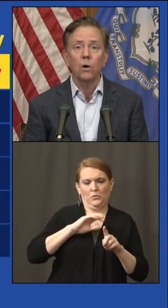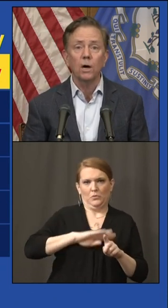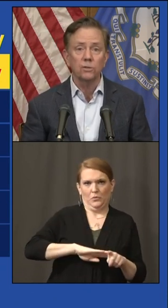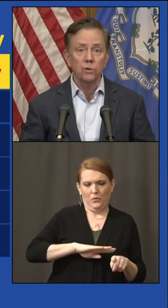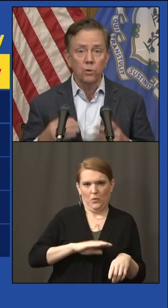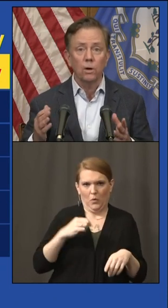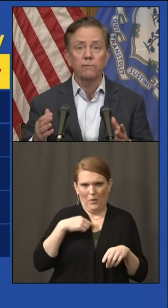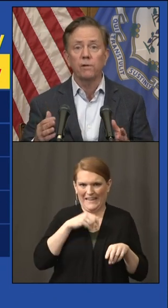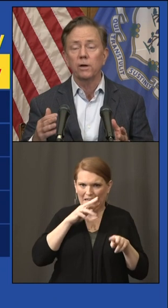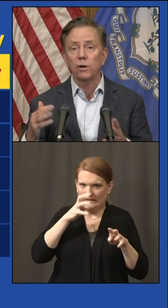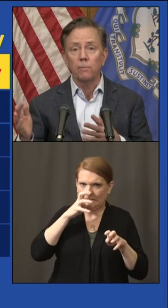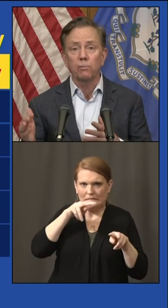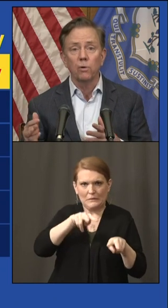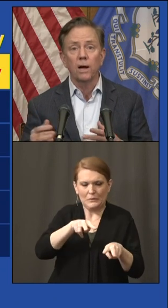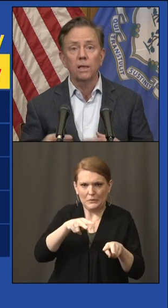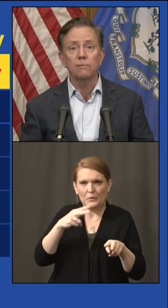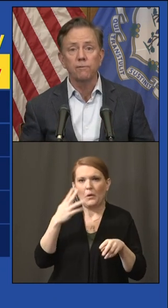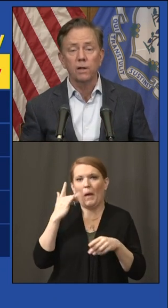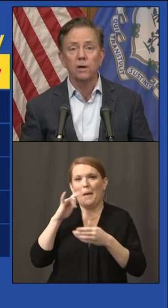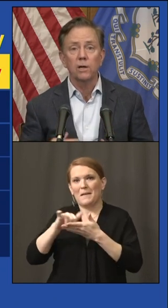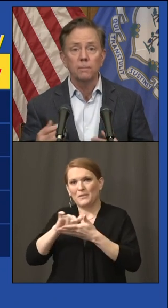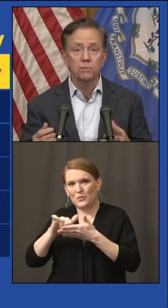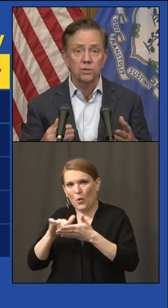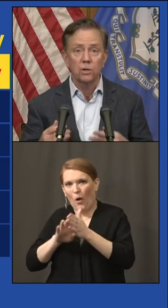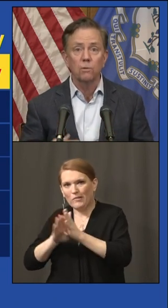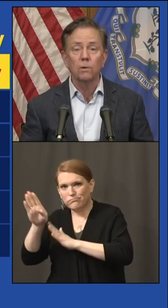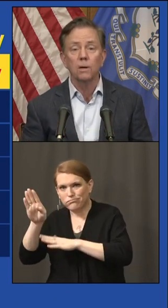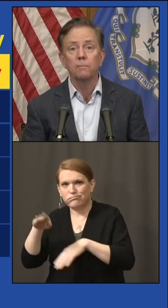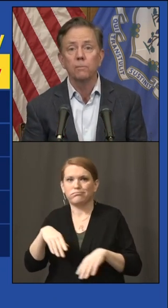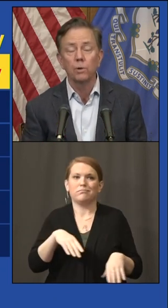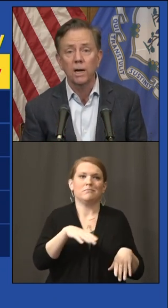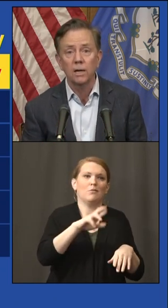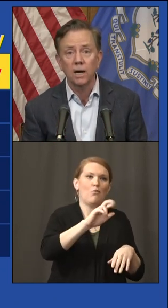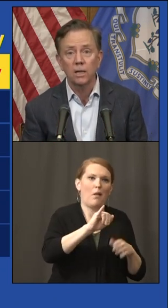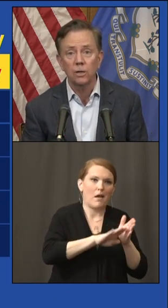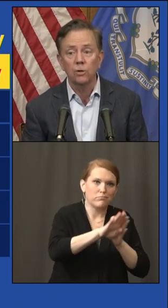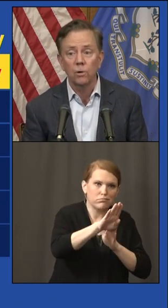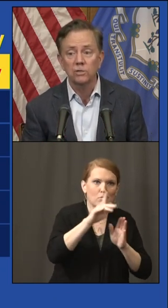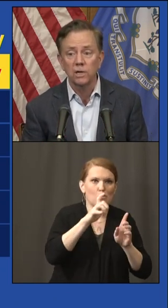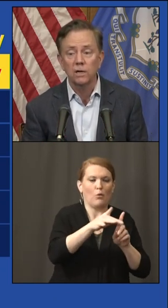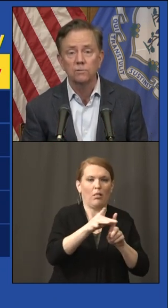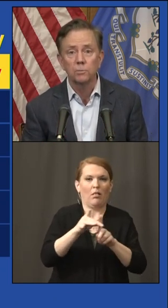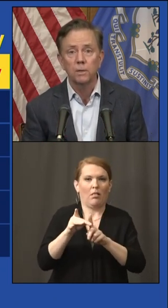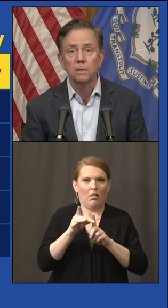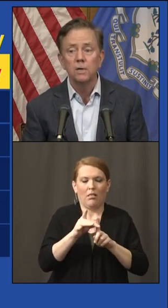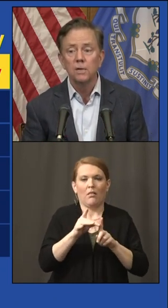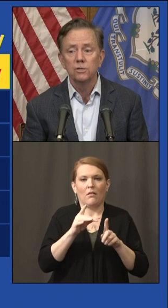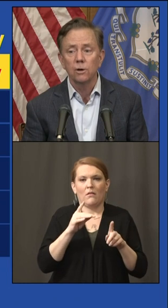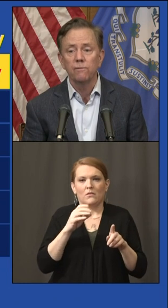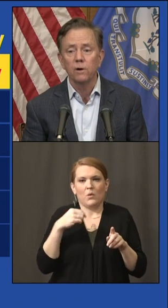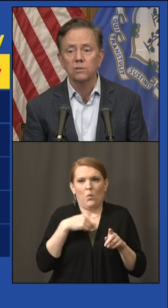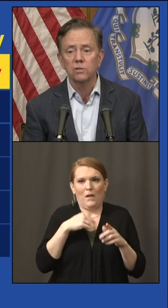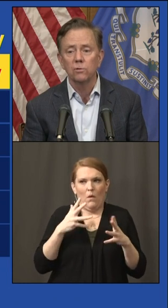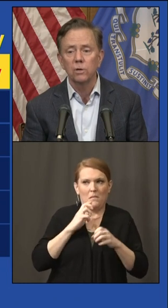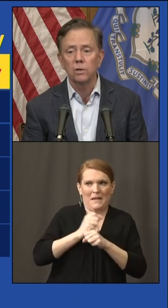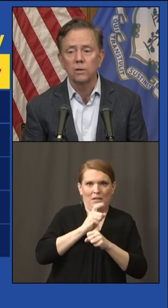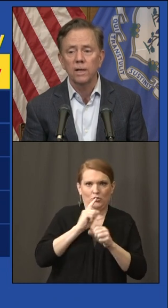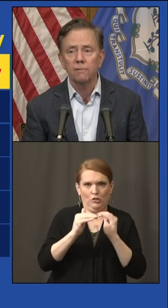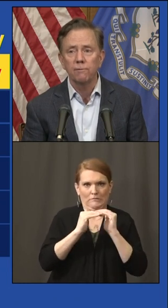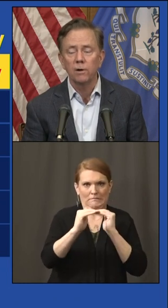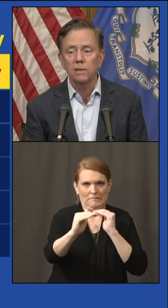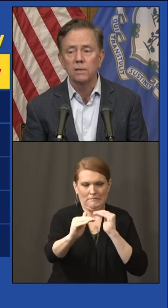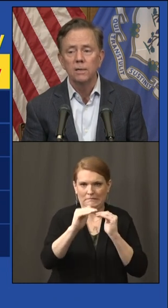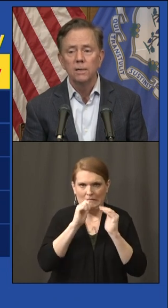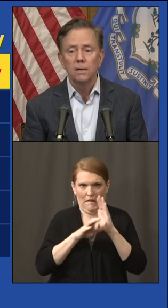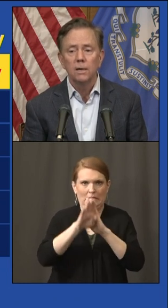it like a hawk. New York flared up, Rhode Island flared up, so we're not an island into ourselves, but so far so good